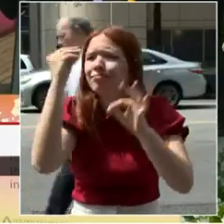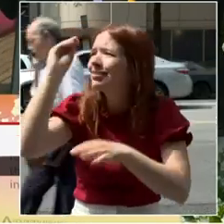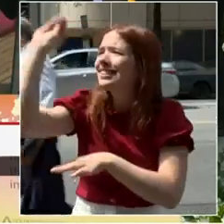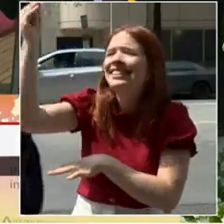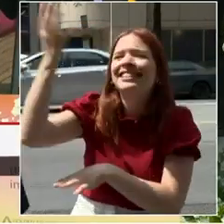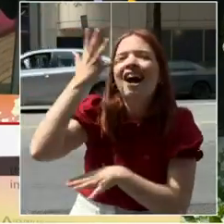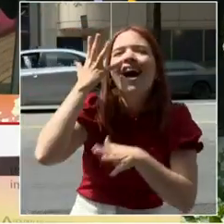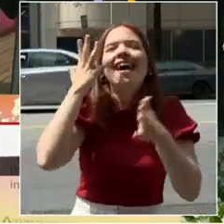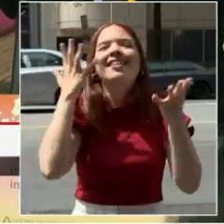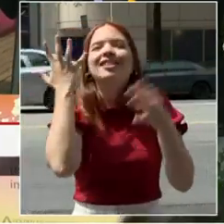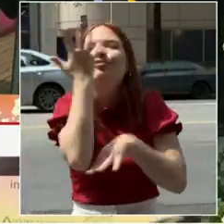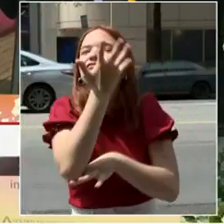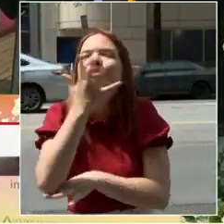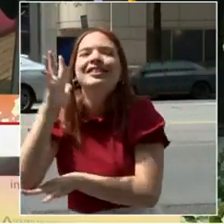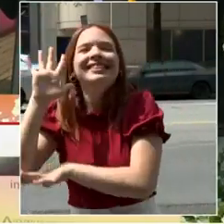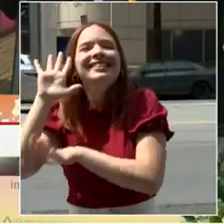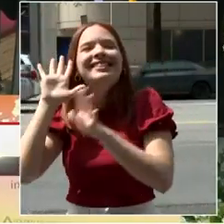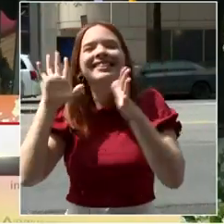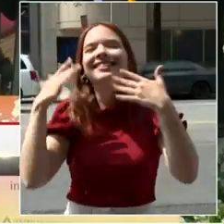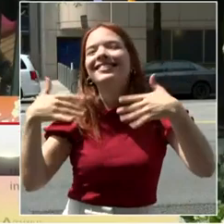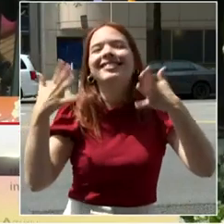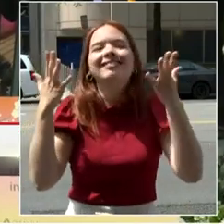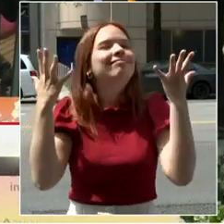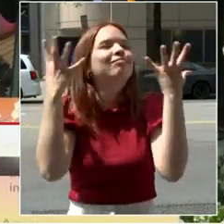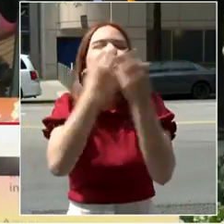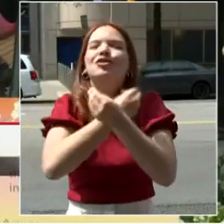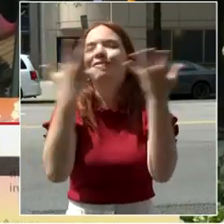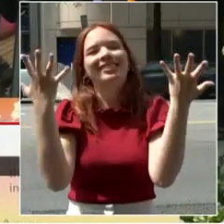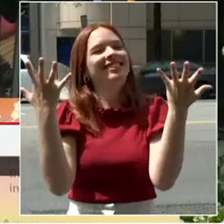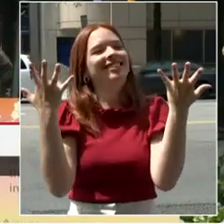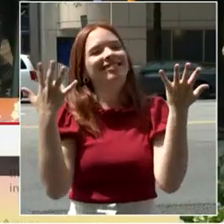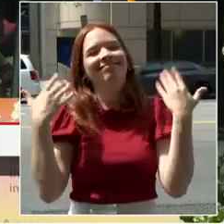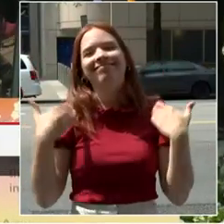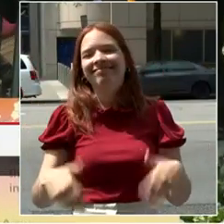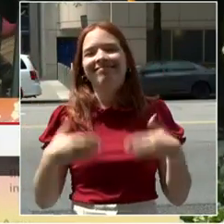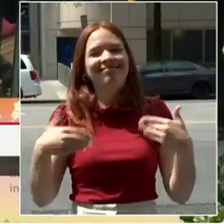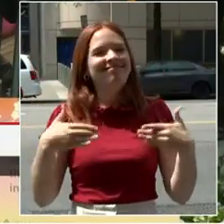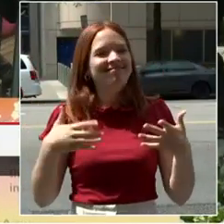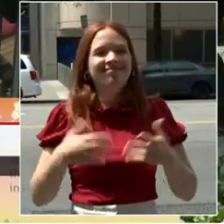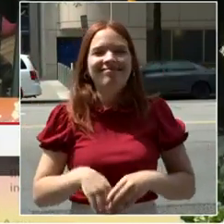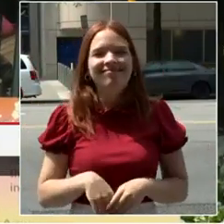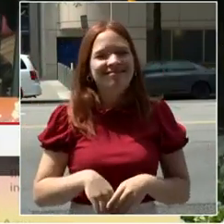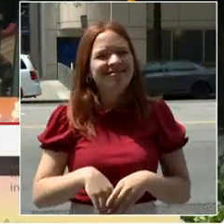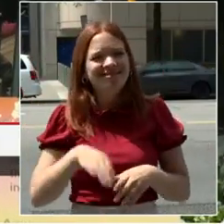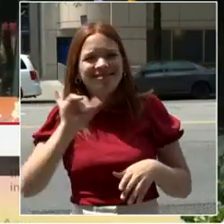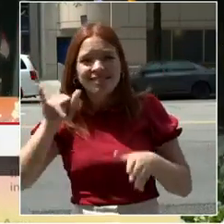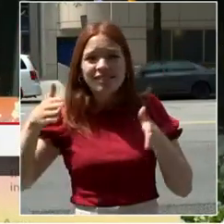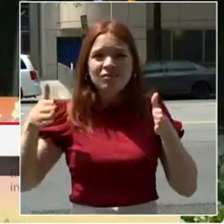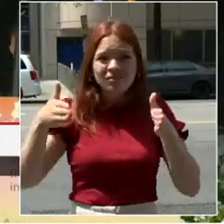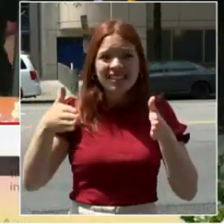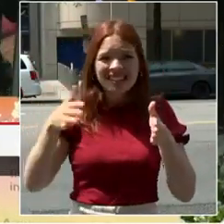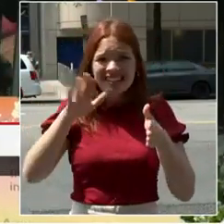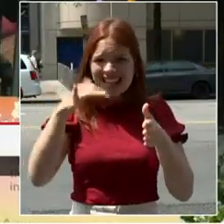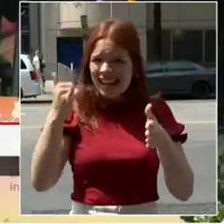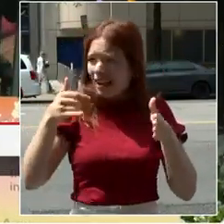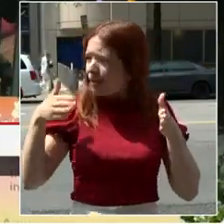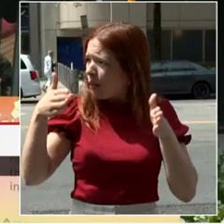we have, and how simply beautiful our wide corridors make our city.